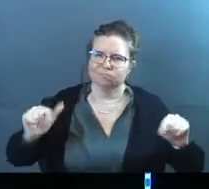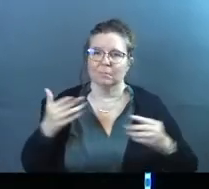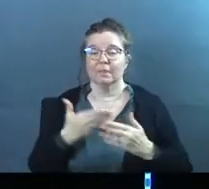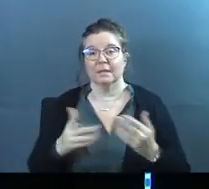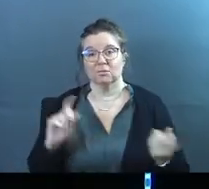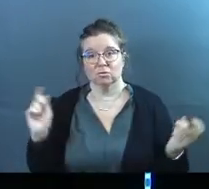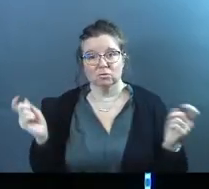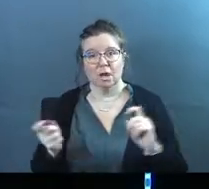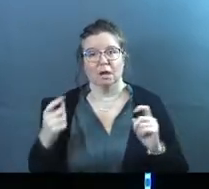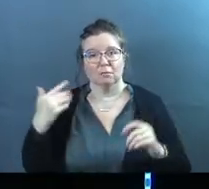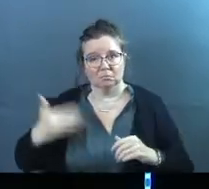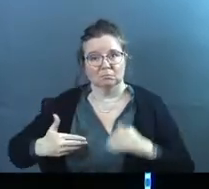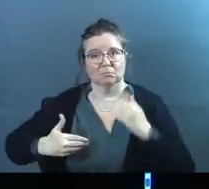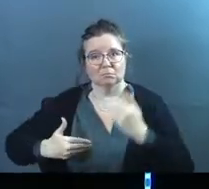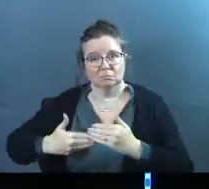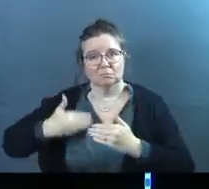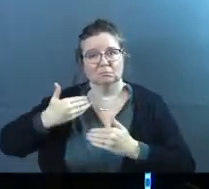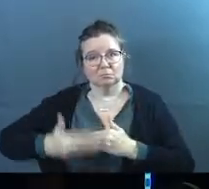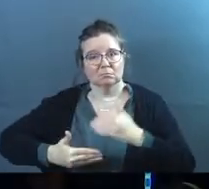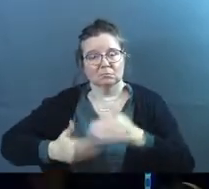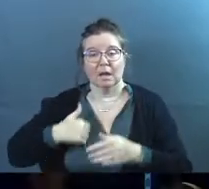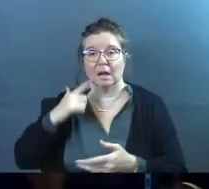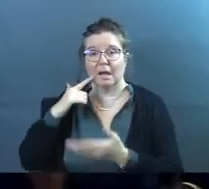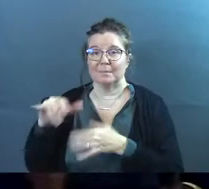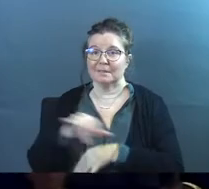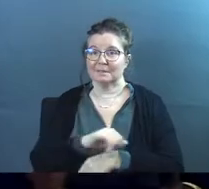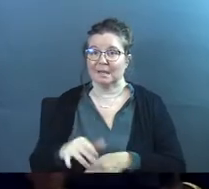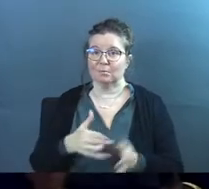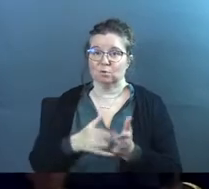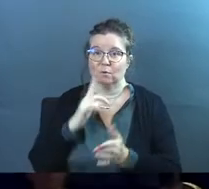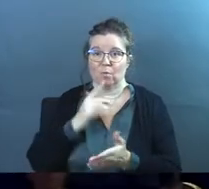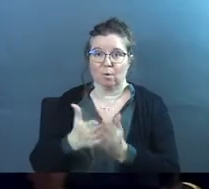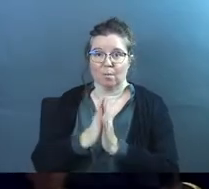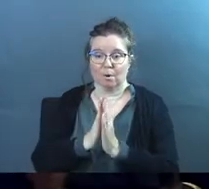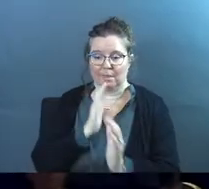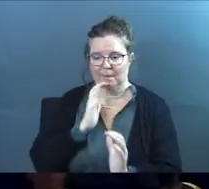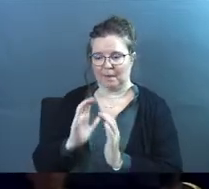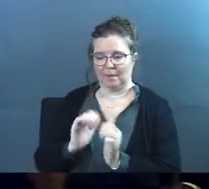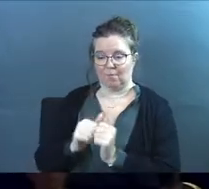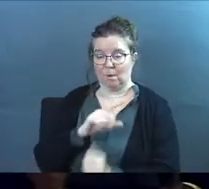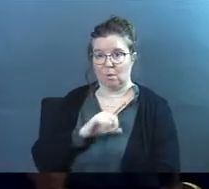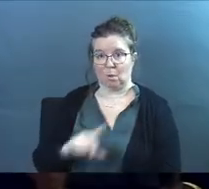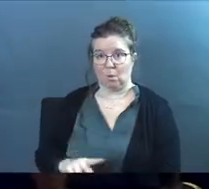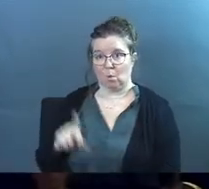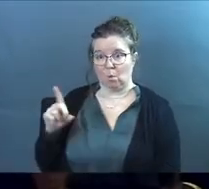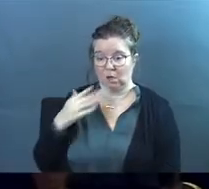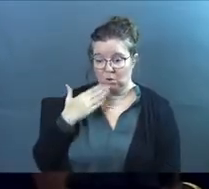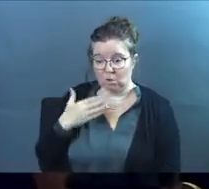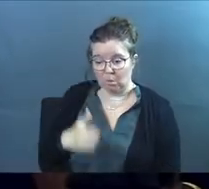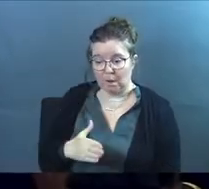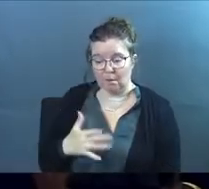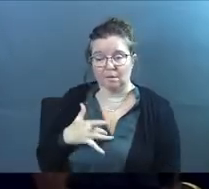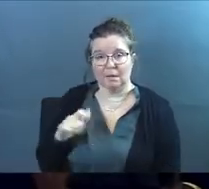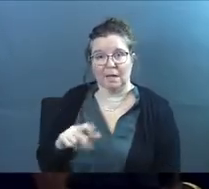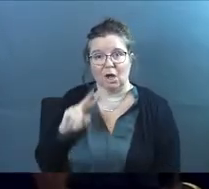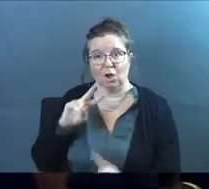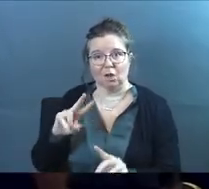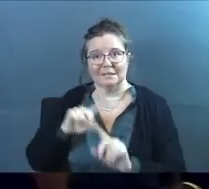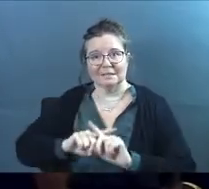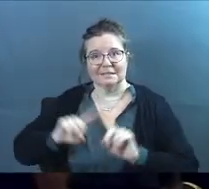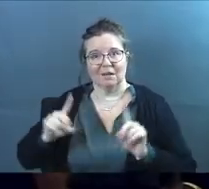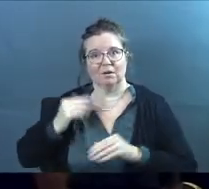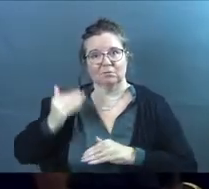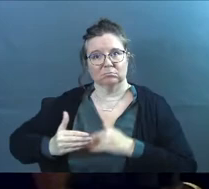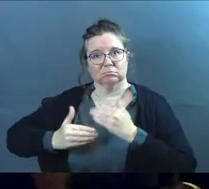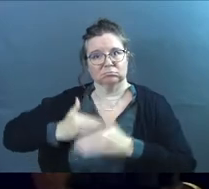It's like things change over time. I believe the same is true for prayer, is that our conversations with the Lord in a good way can look different